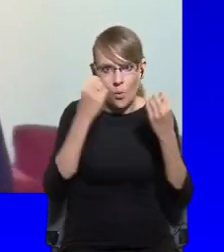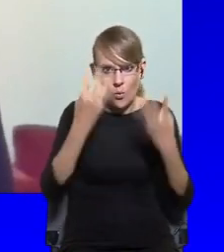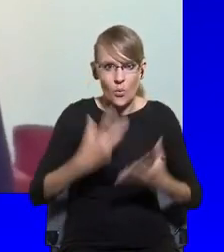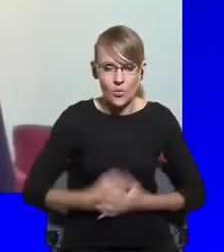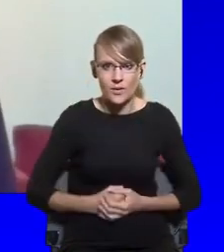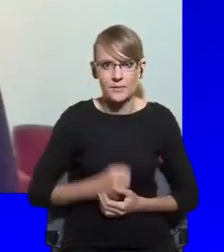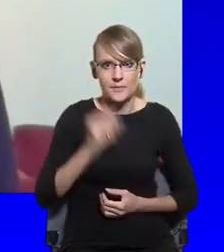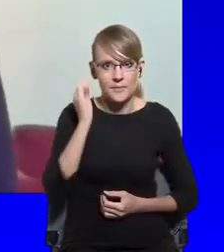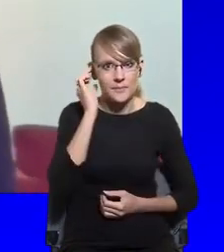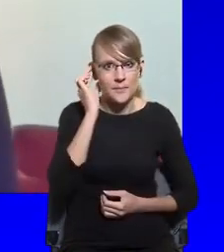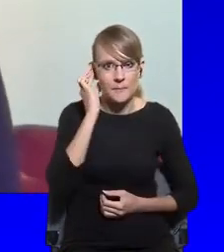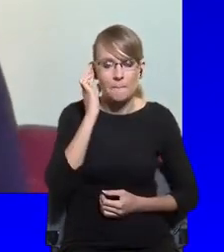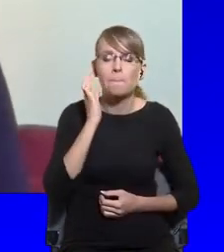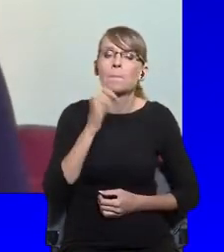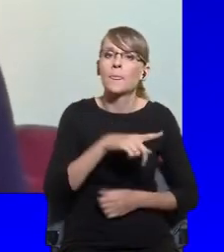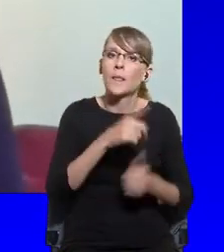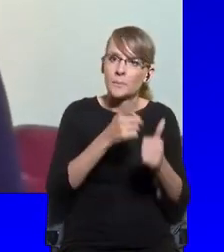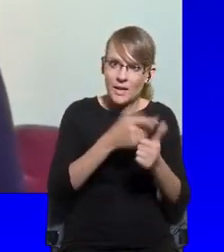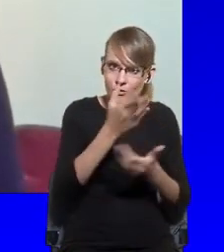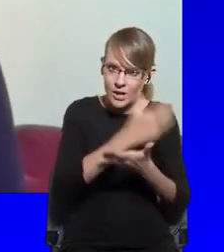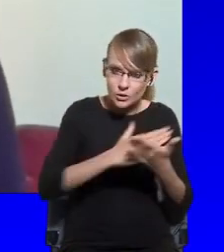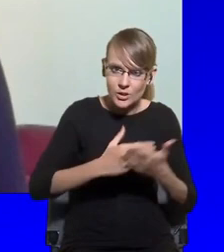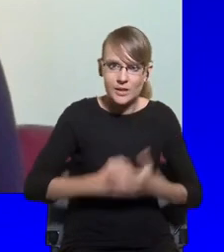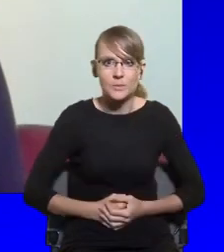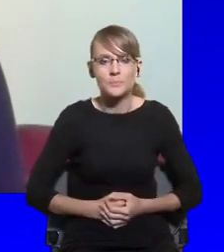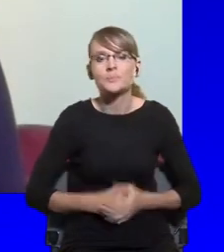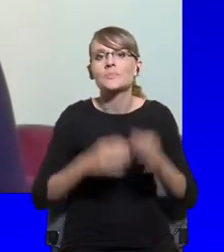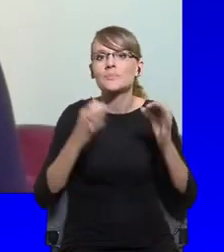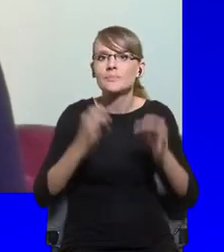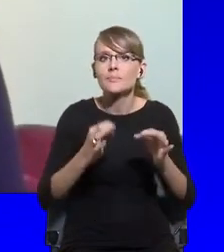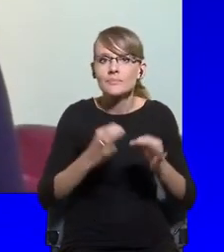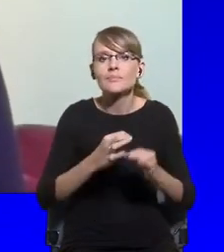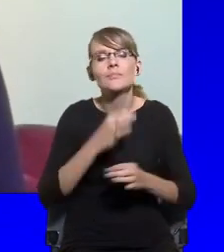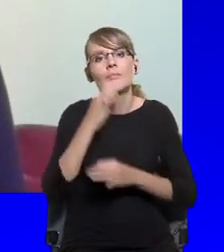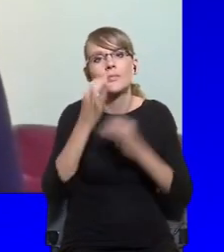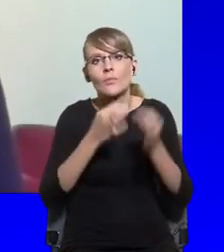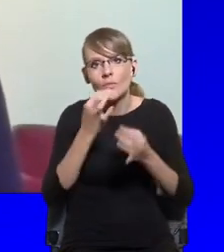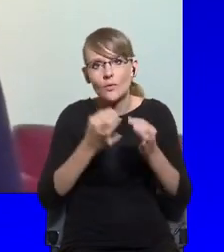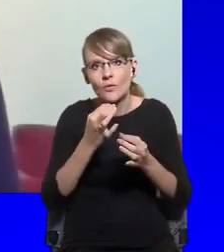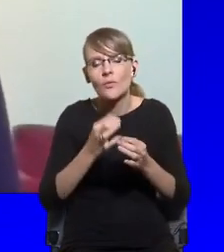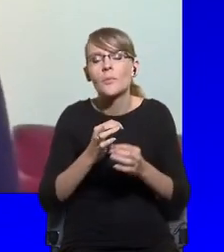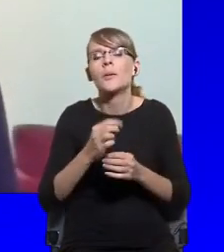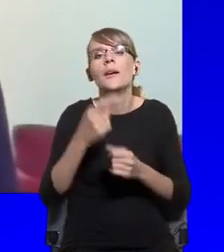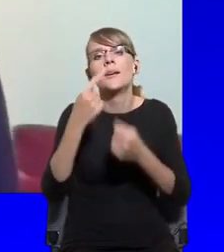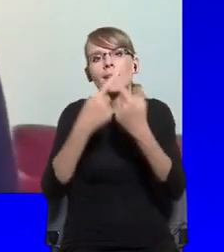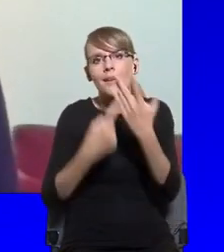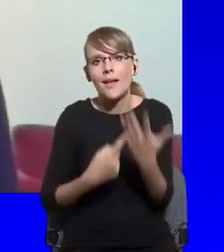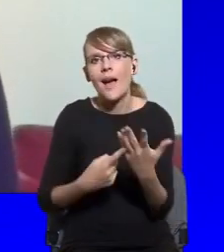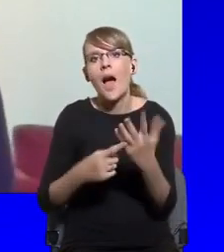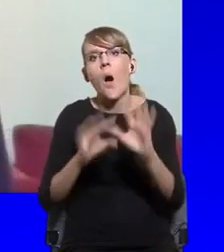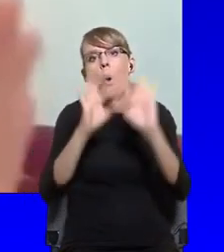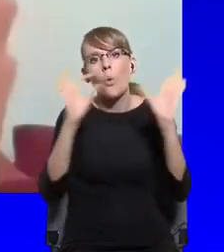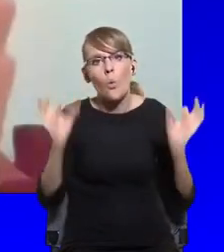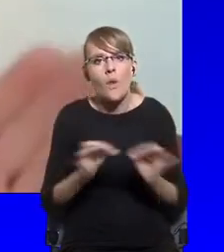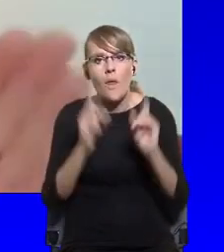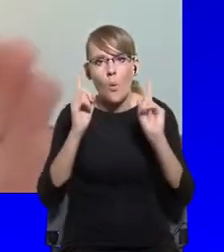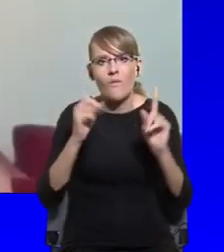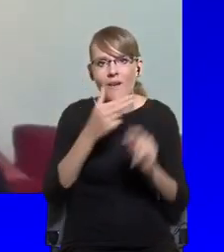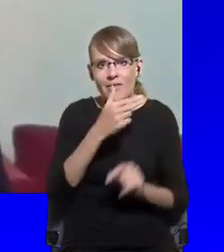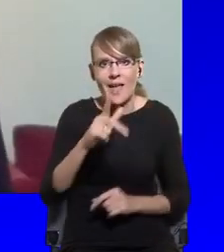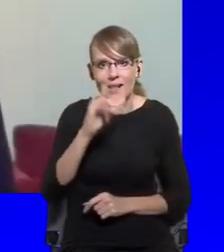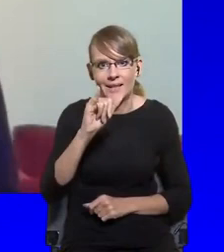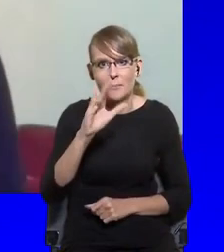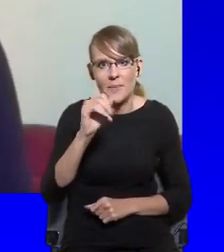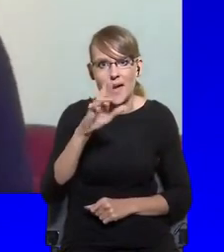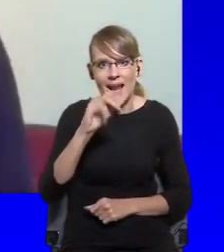remarks. Let me move on swiftly to a couple of more general observations about liberalism, and I hope you will see how they relate